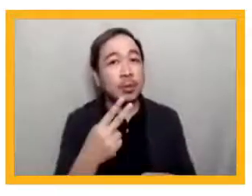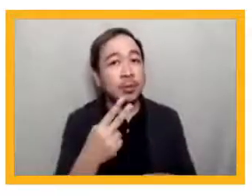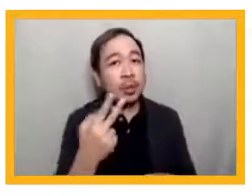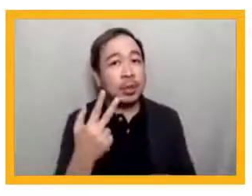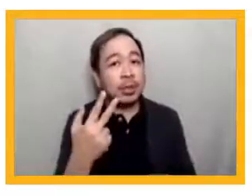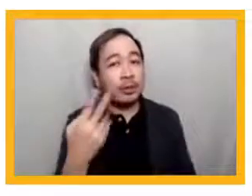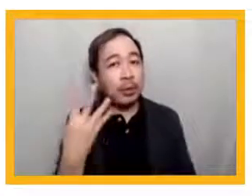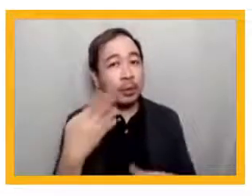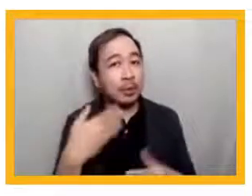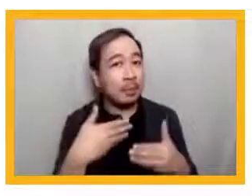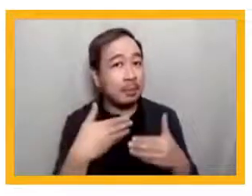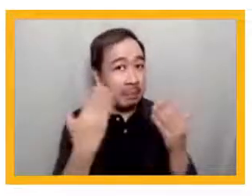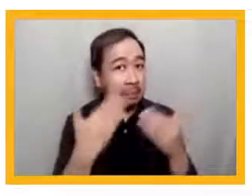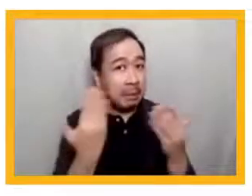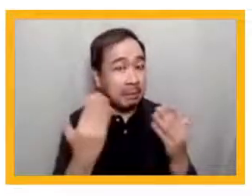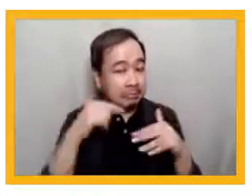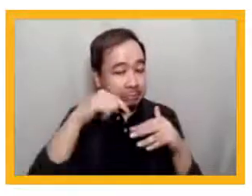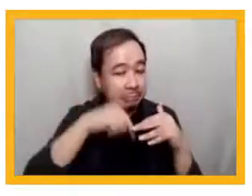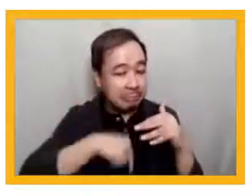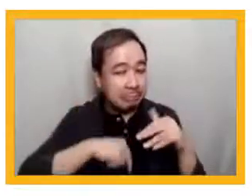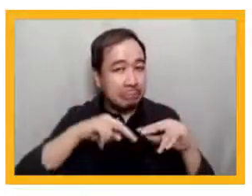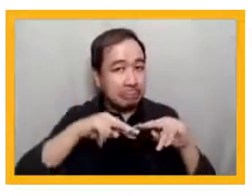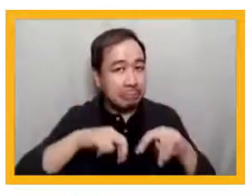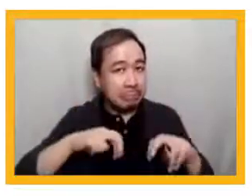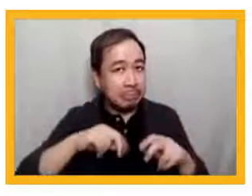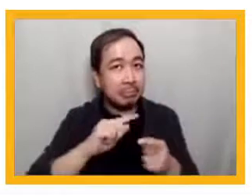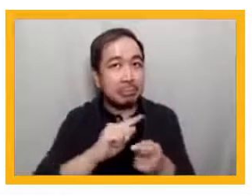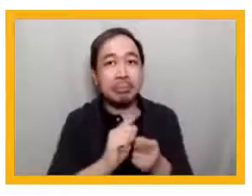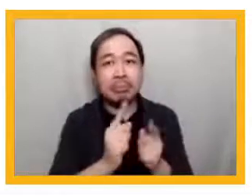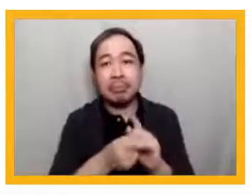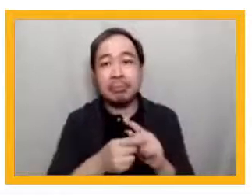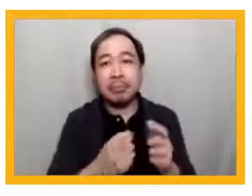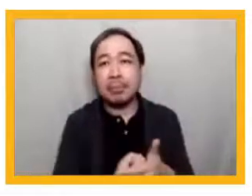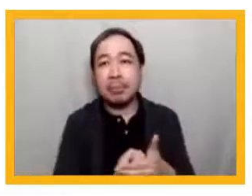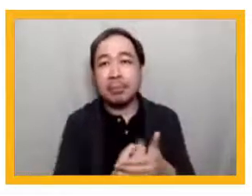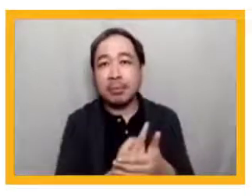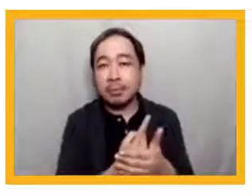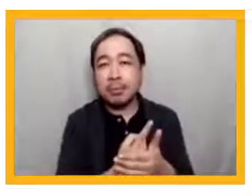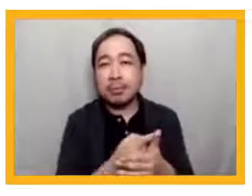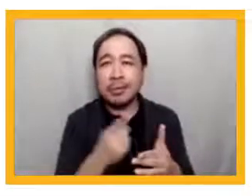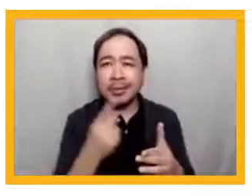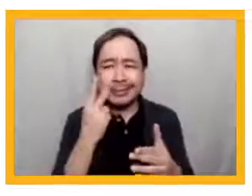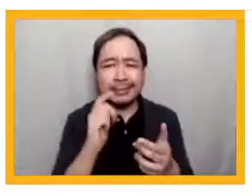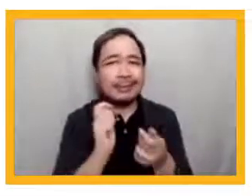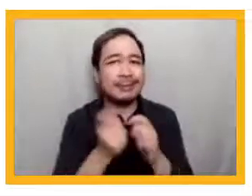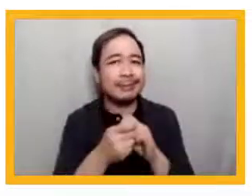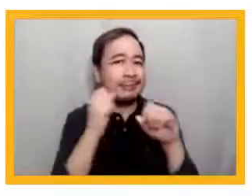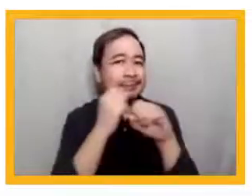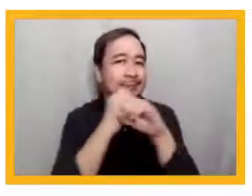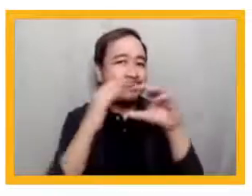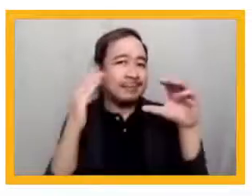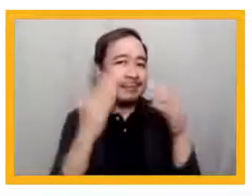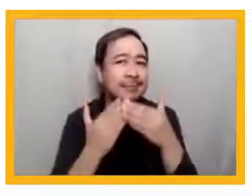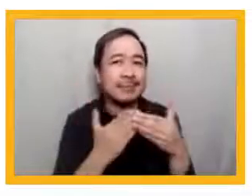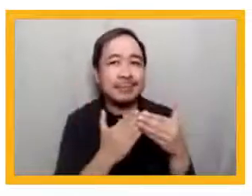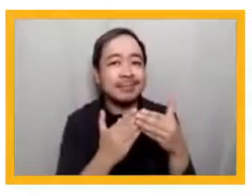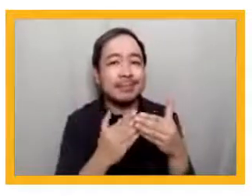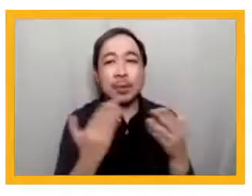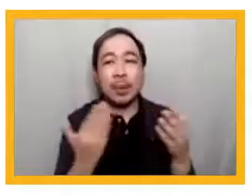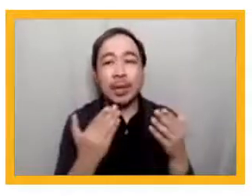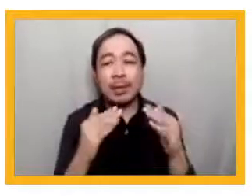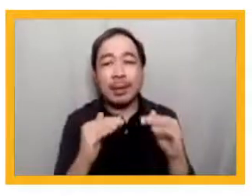we took a deep dive in exploring transformational opportunities to reimagine school education, TVET, and higher education.